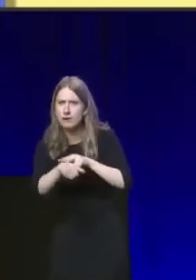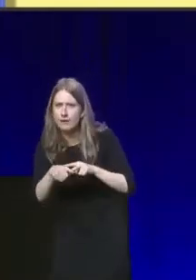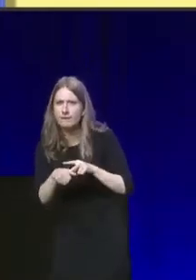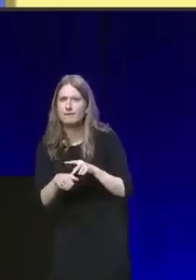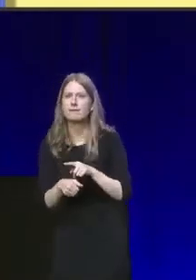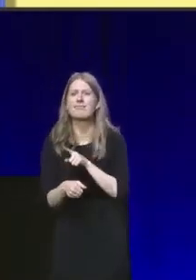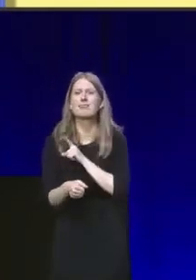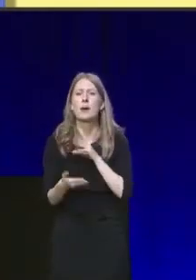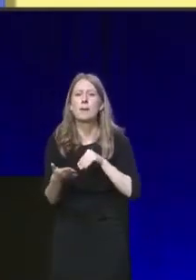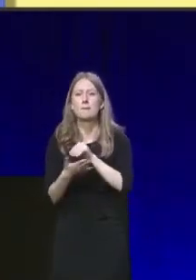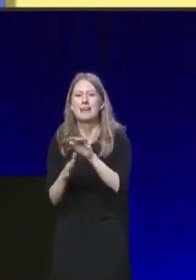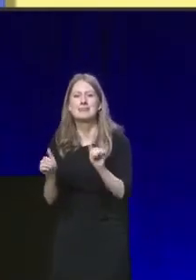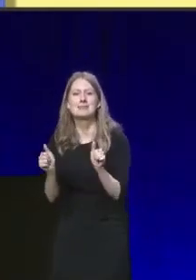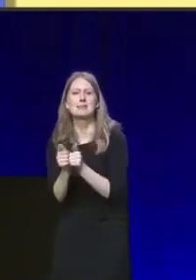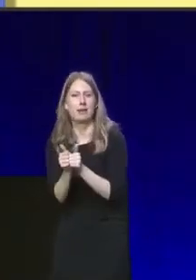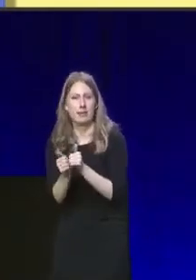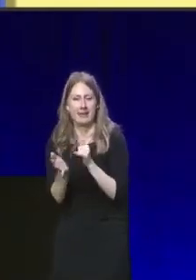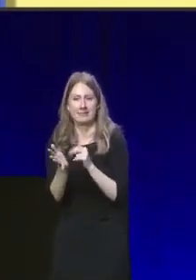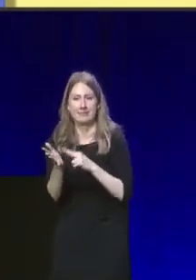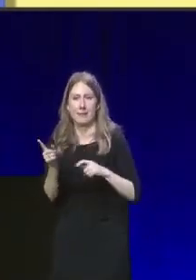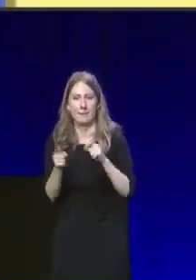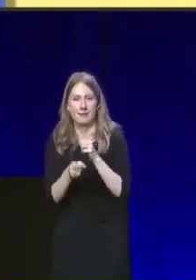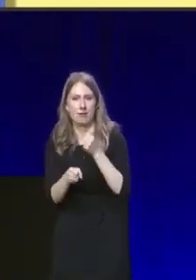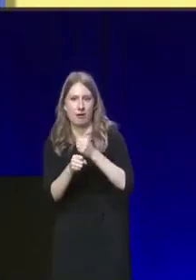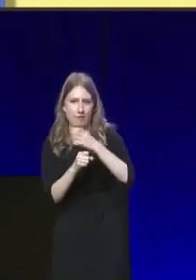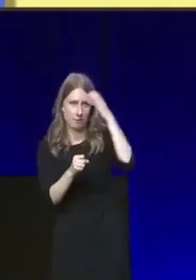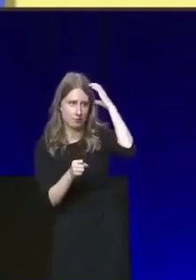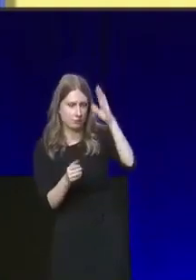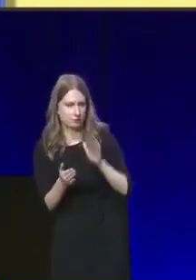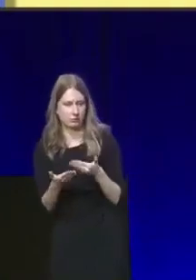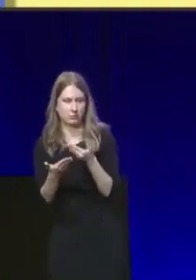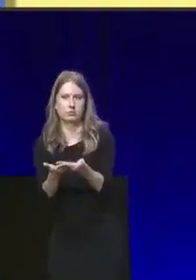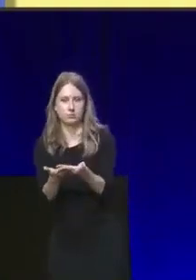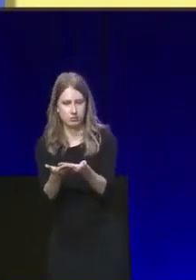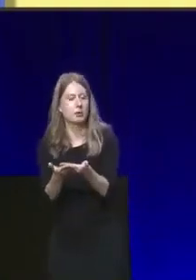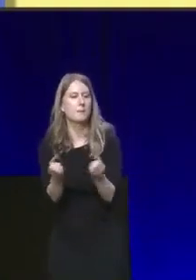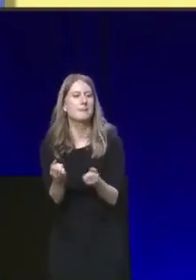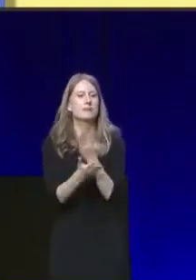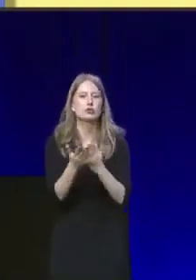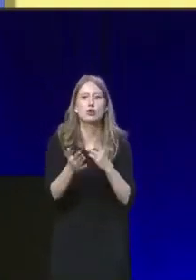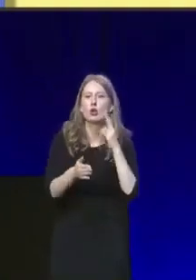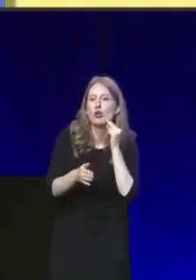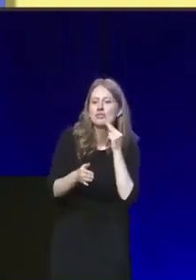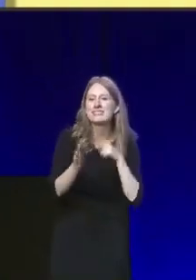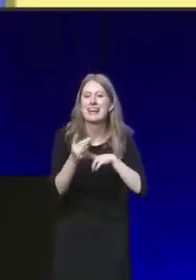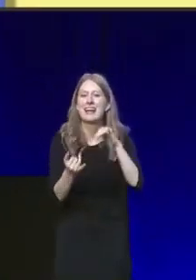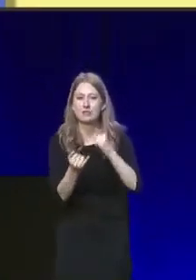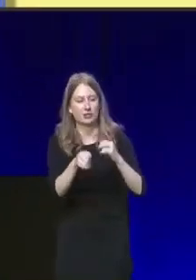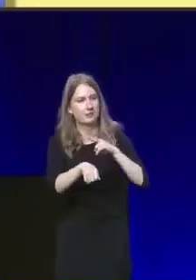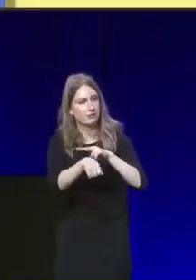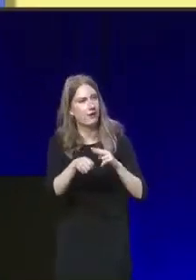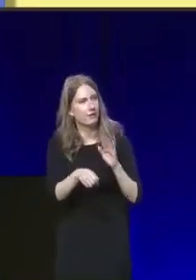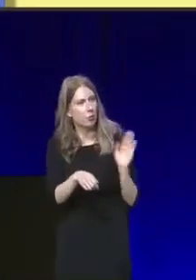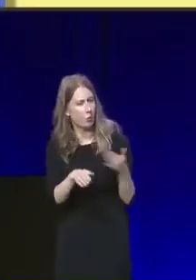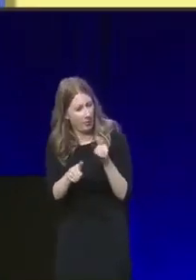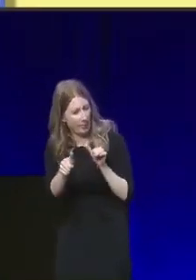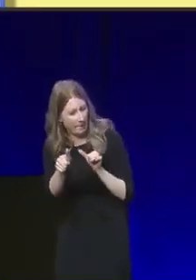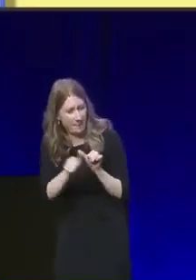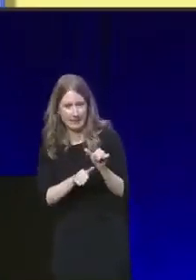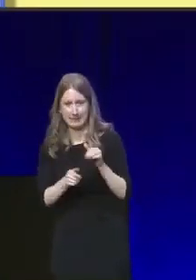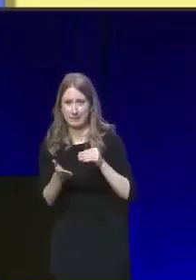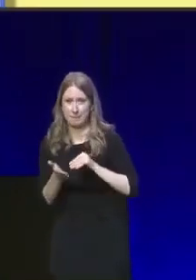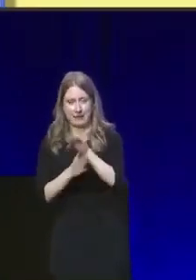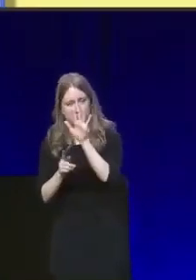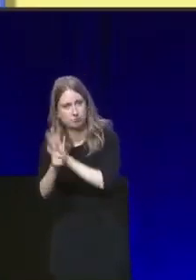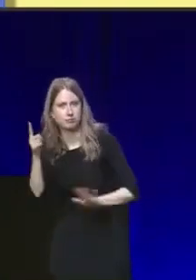pay deal the SNP Government has put on the table will ensure Scotland's nurses and NHS staff are the best paid in the